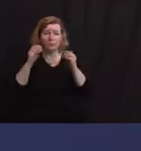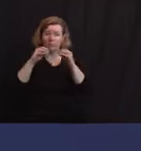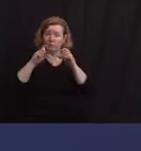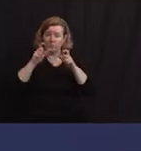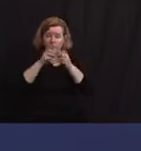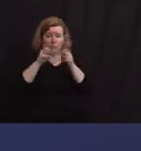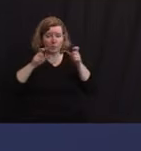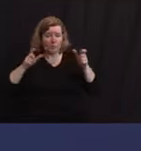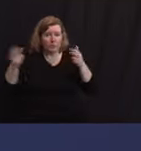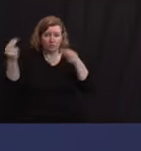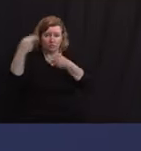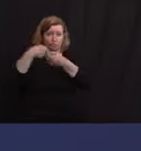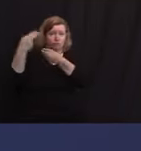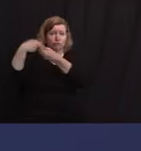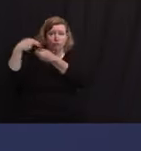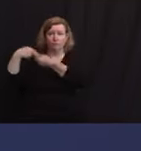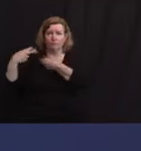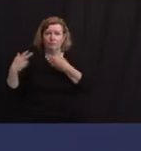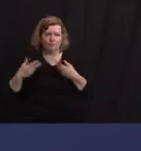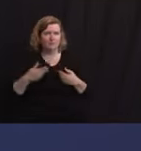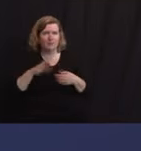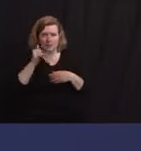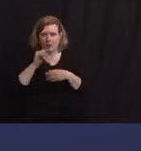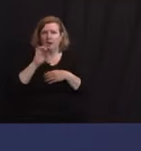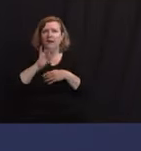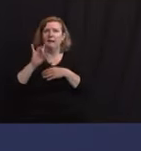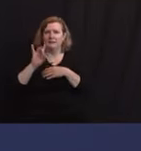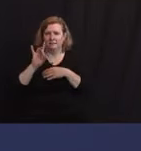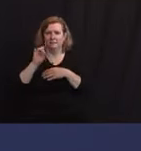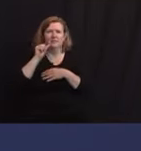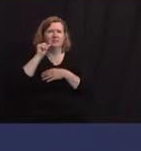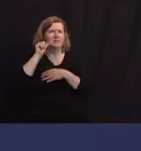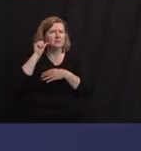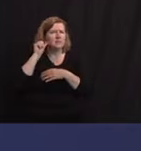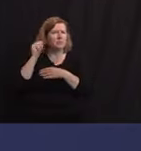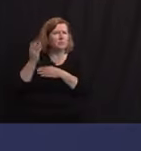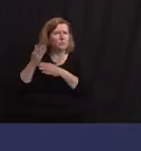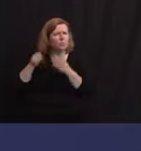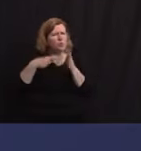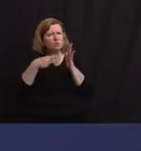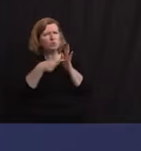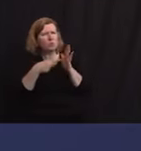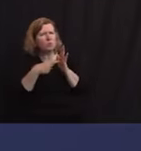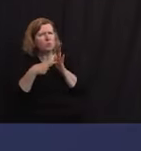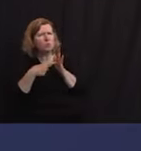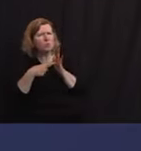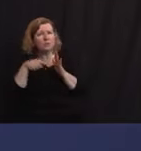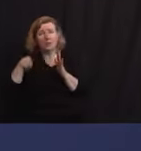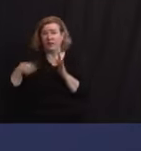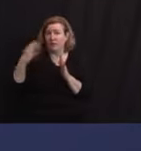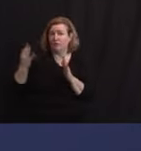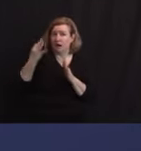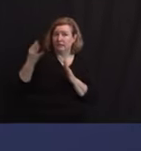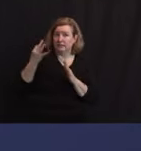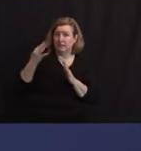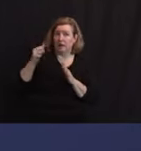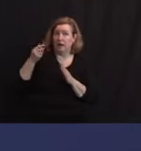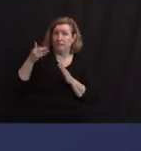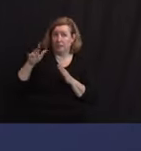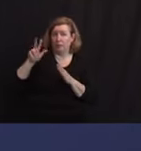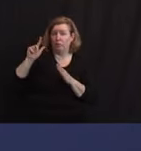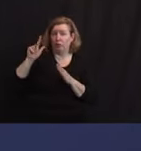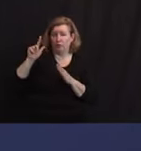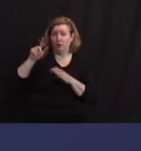yesterday morning. Yeah, it was 8 o'clock yesterday. 8 o'clock yesterday. So when does the deadline end again? This Friday, the 23rd at 11.59.